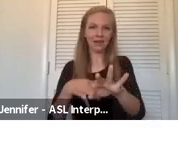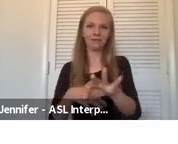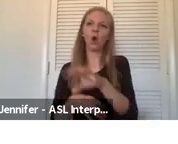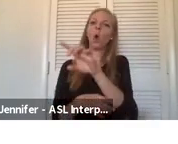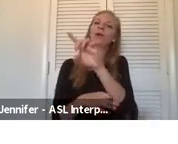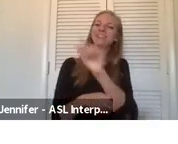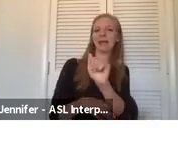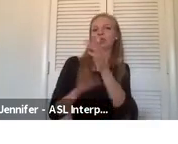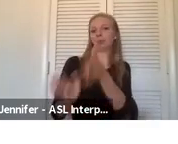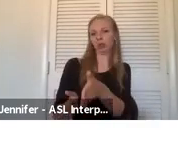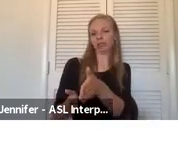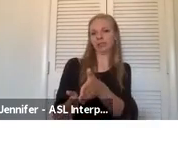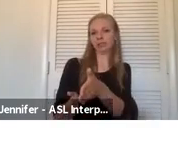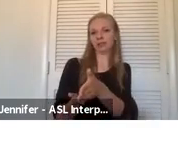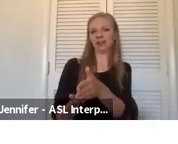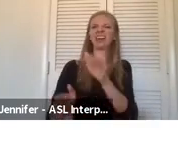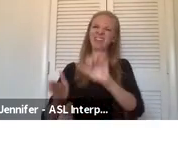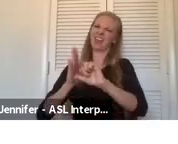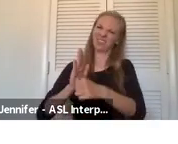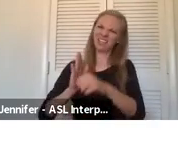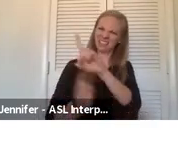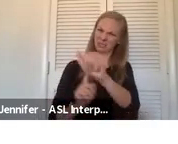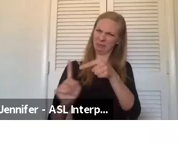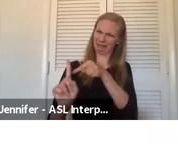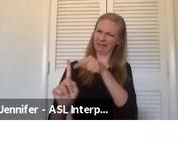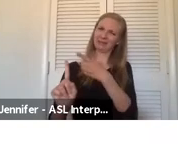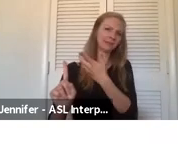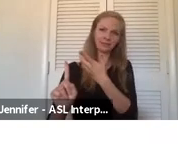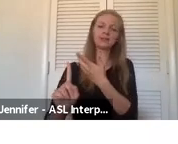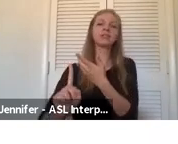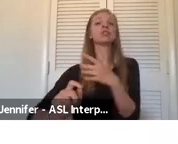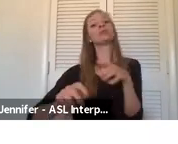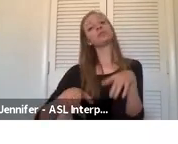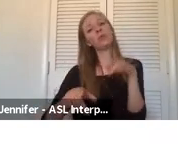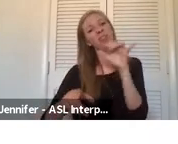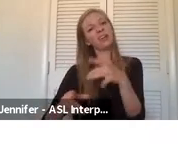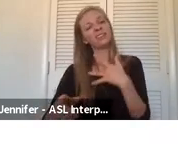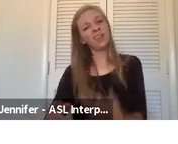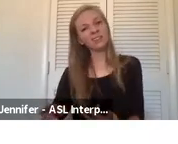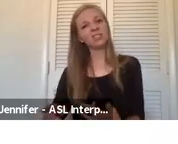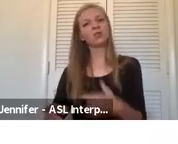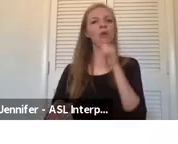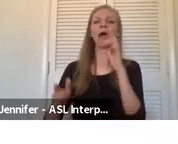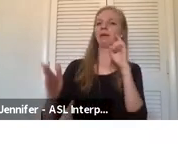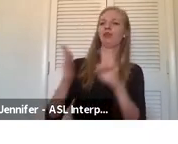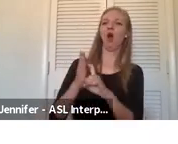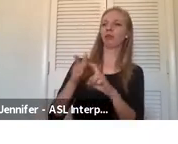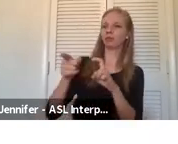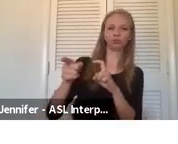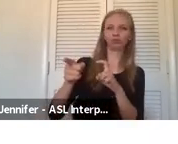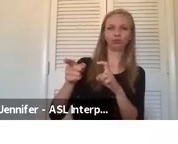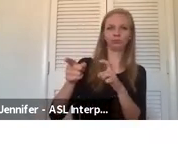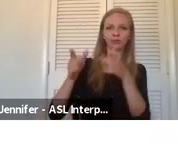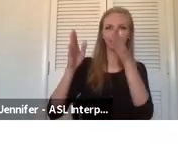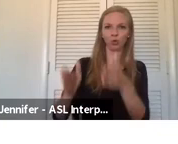person, because that puts the emphasis on a disability, uh, and really tends to kind of, you know, not acknowledge that this person exists as a